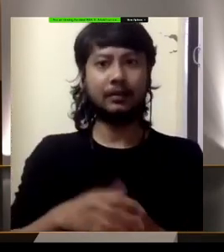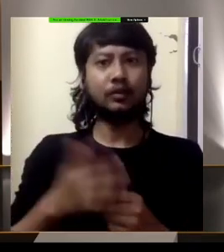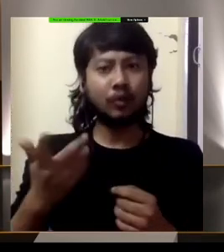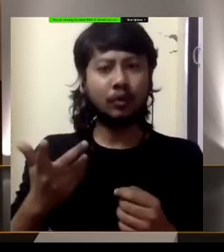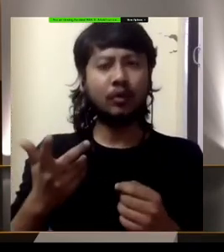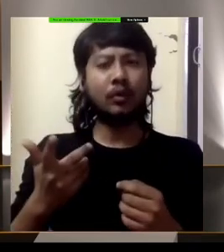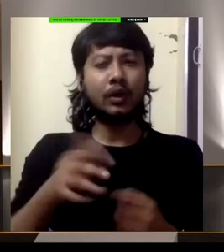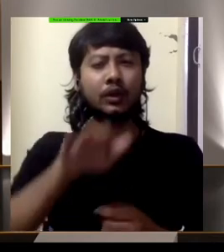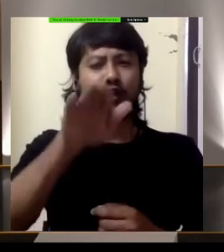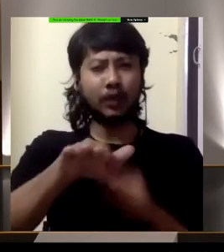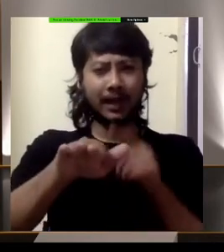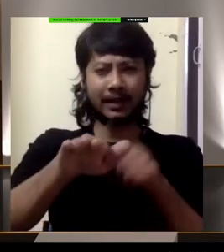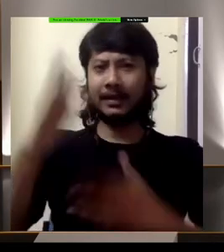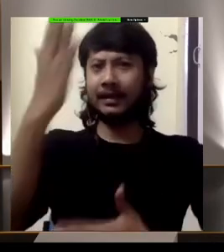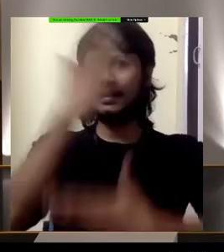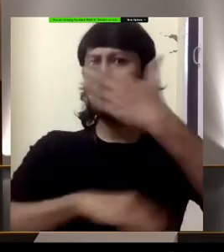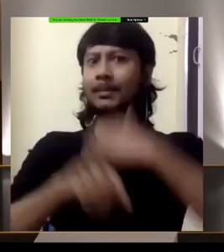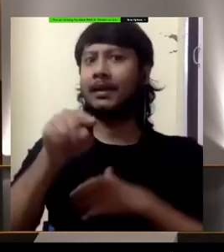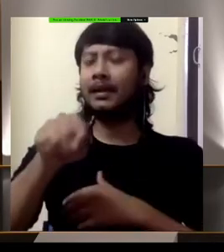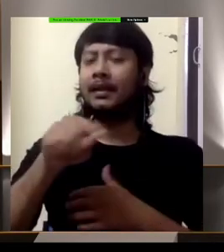have to get adopted?